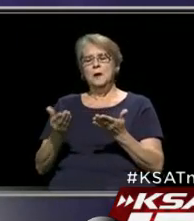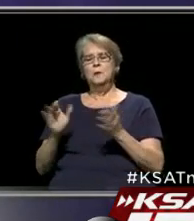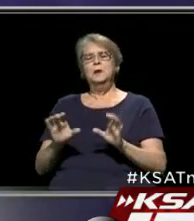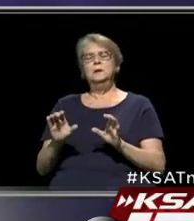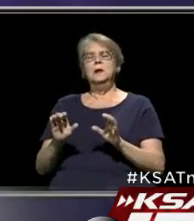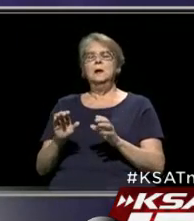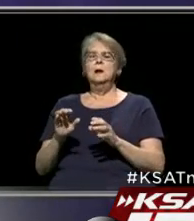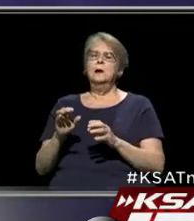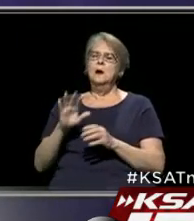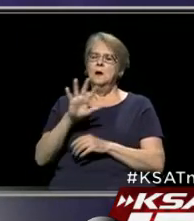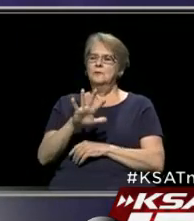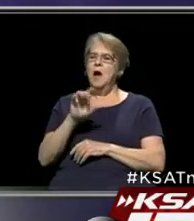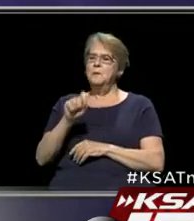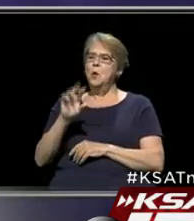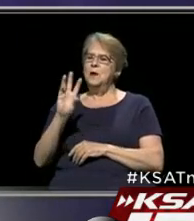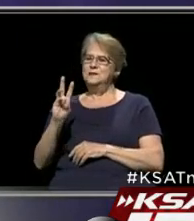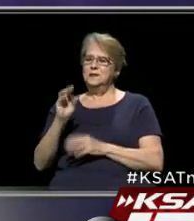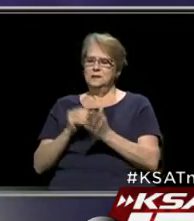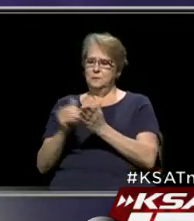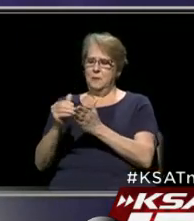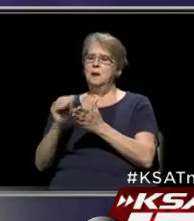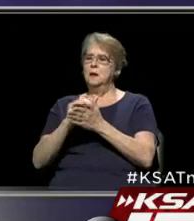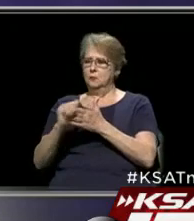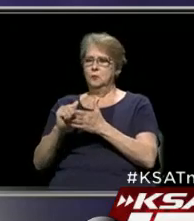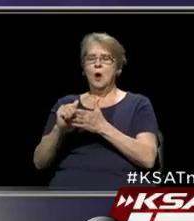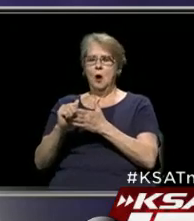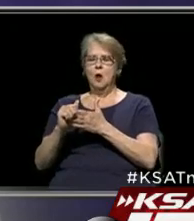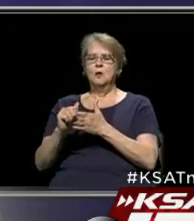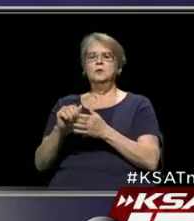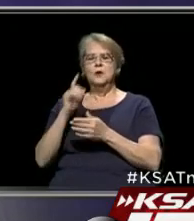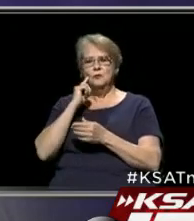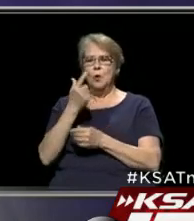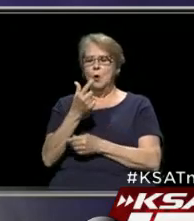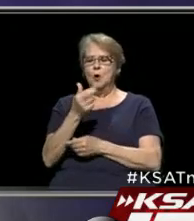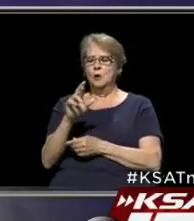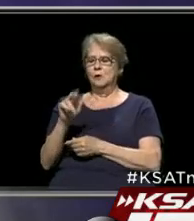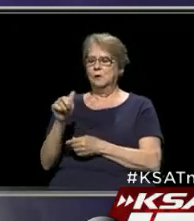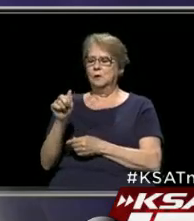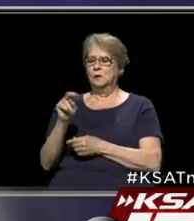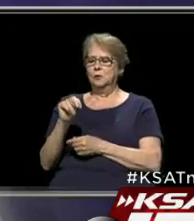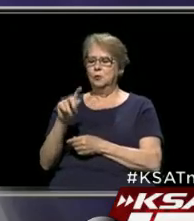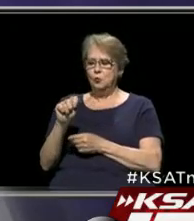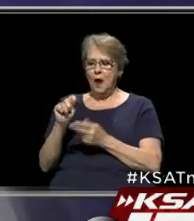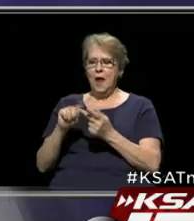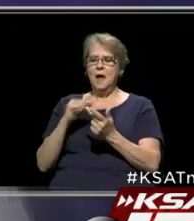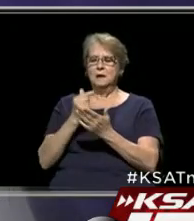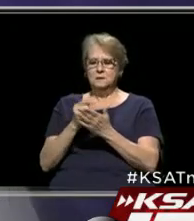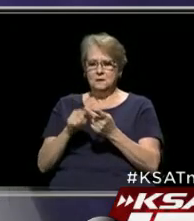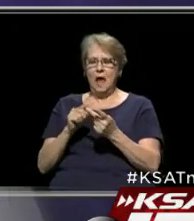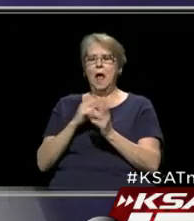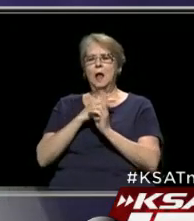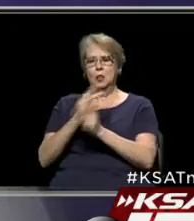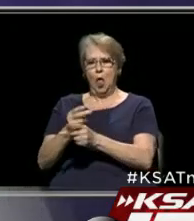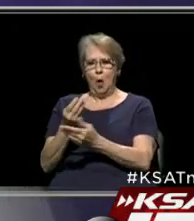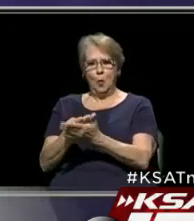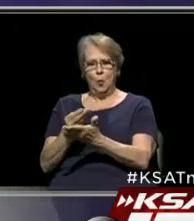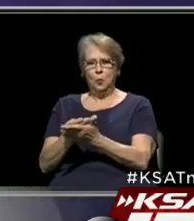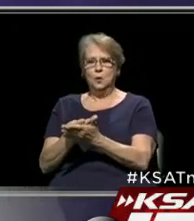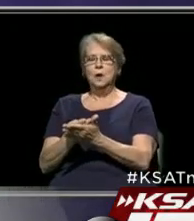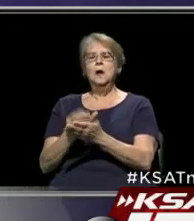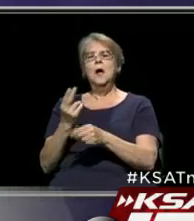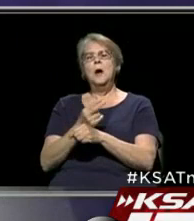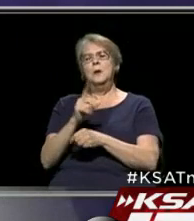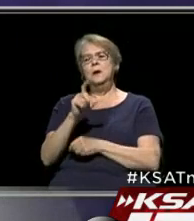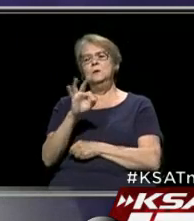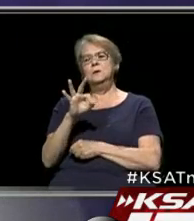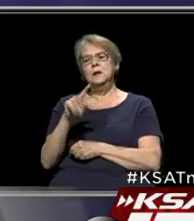about $5.6 million for grants and for loans for small businesses. And we've used the LIFT fund